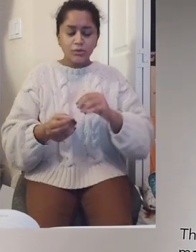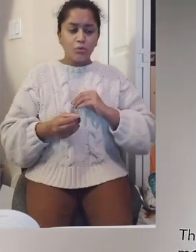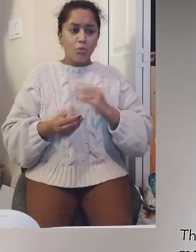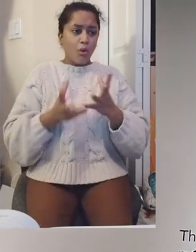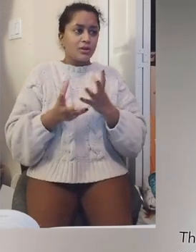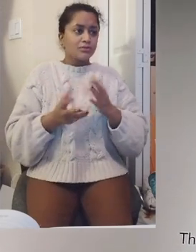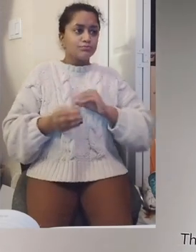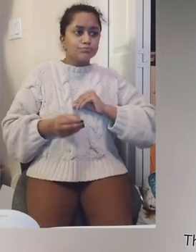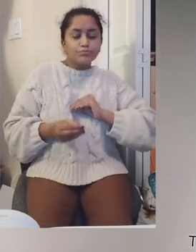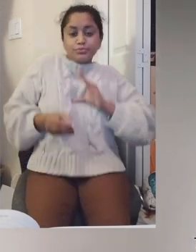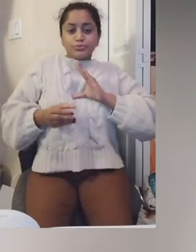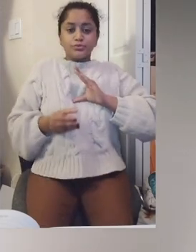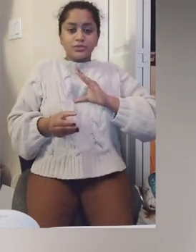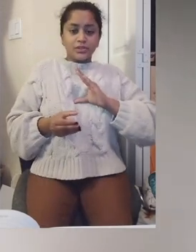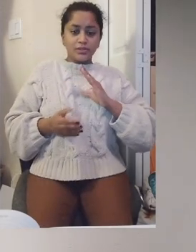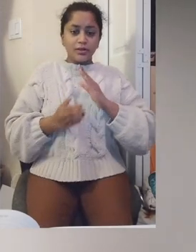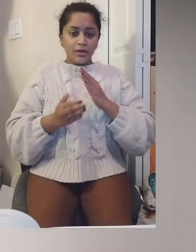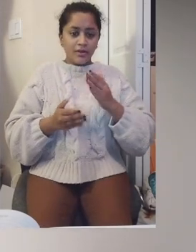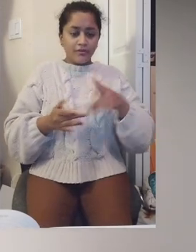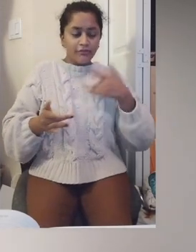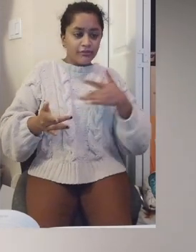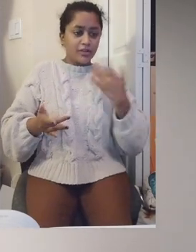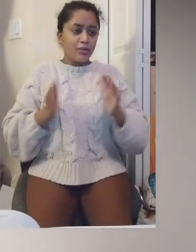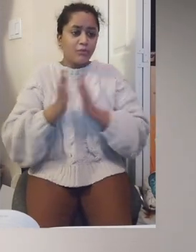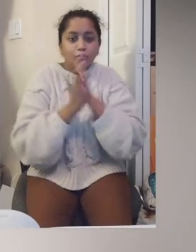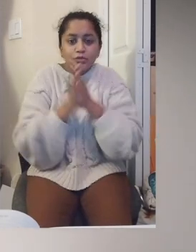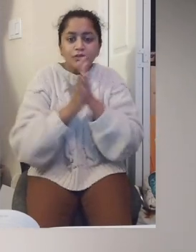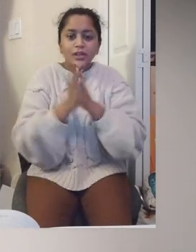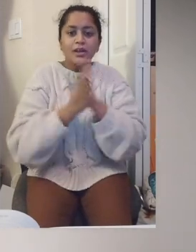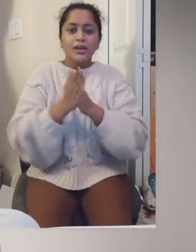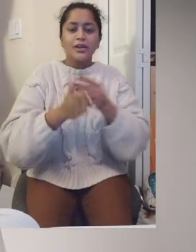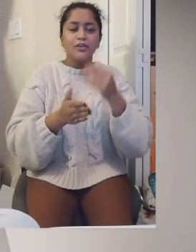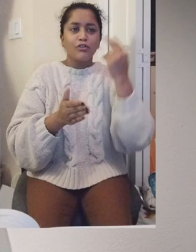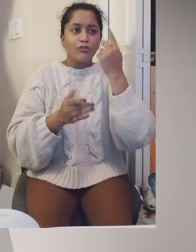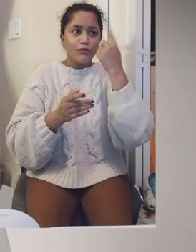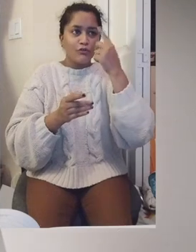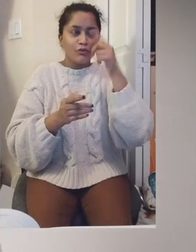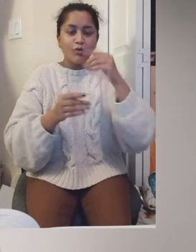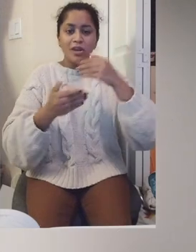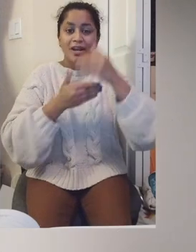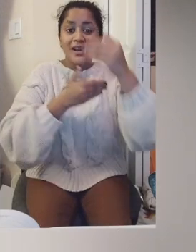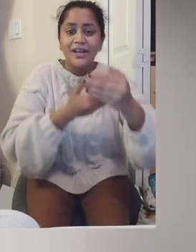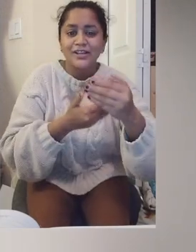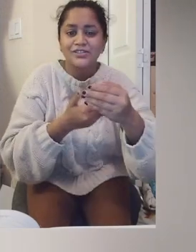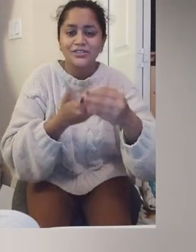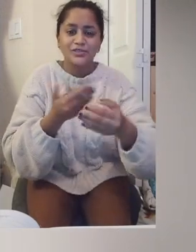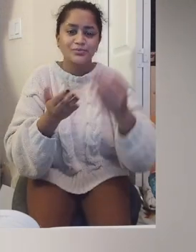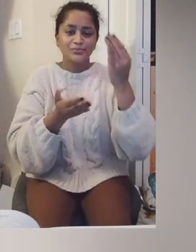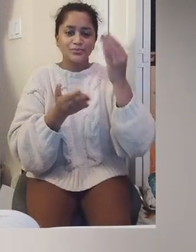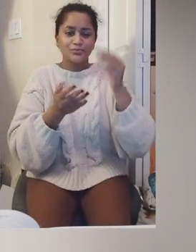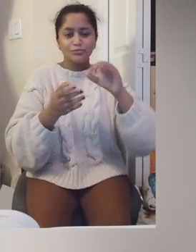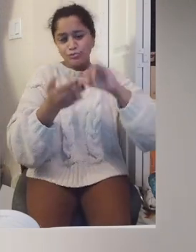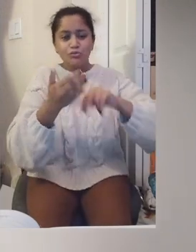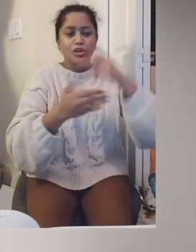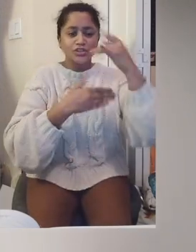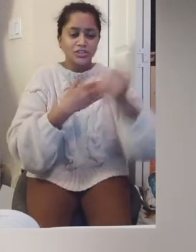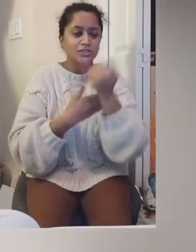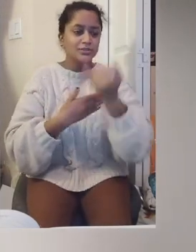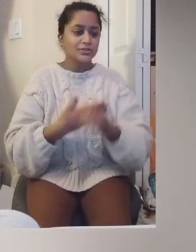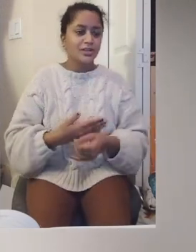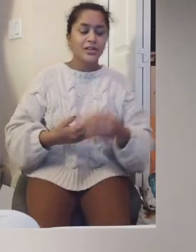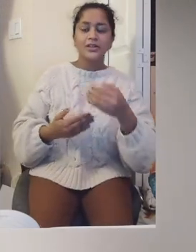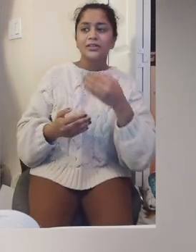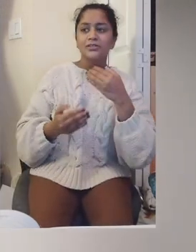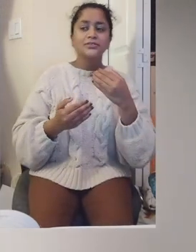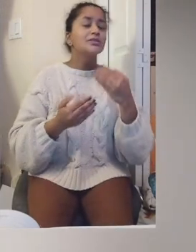those things, the community helps to make an artist truly fulfilled and motivated to do